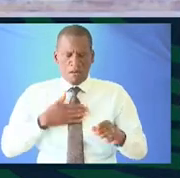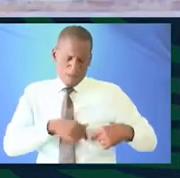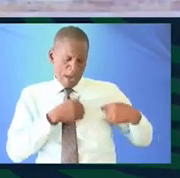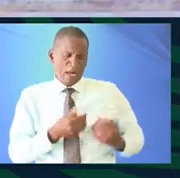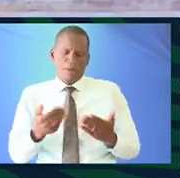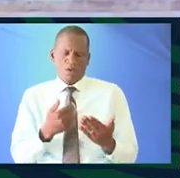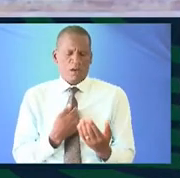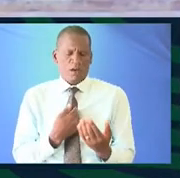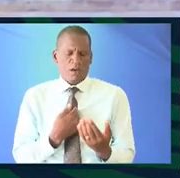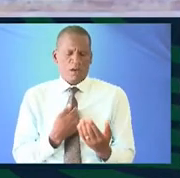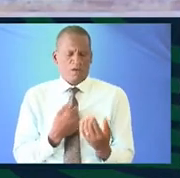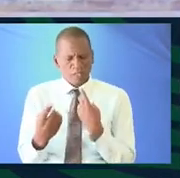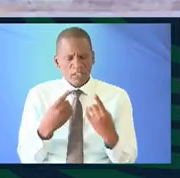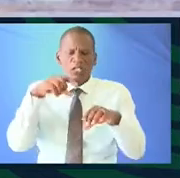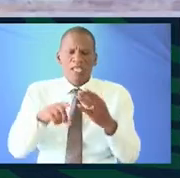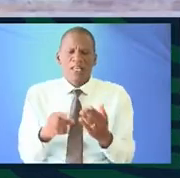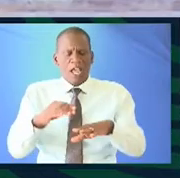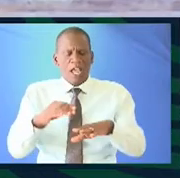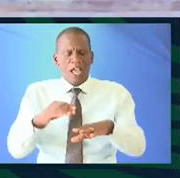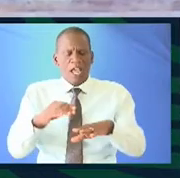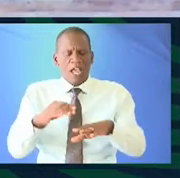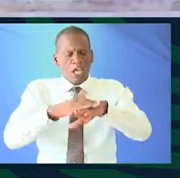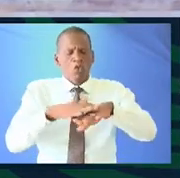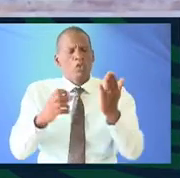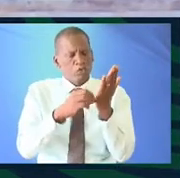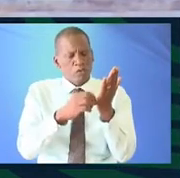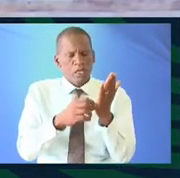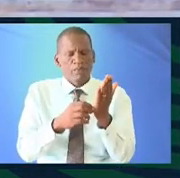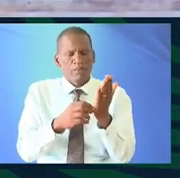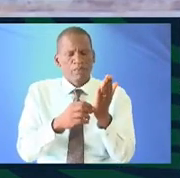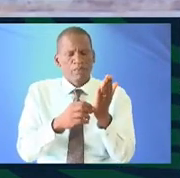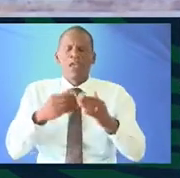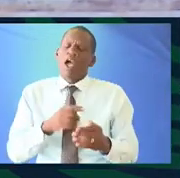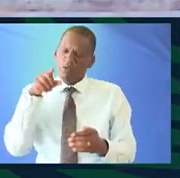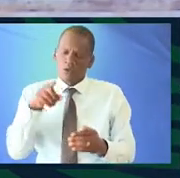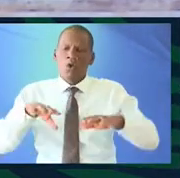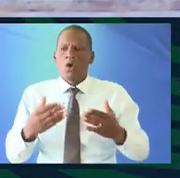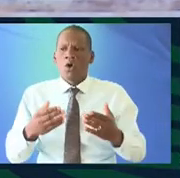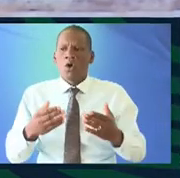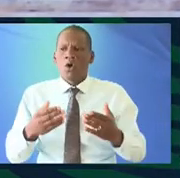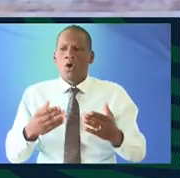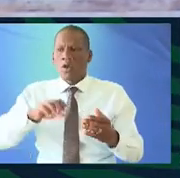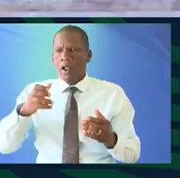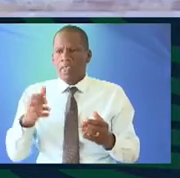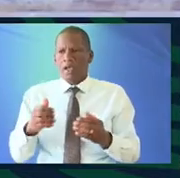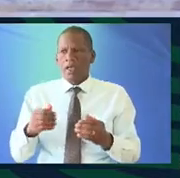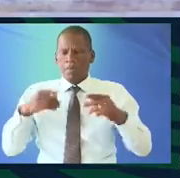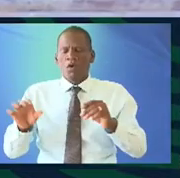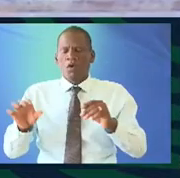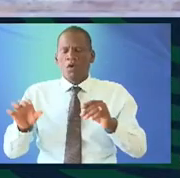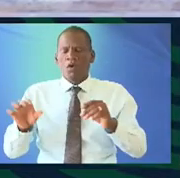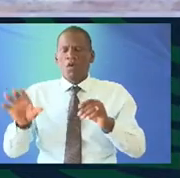maybe I could have had a conversation in let's say Kikuyu or Kiswahili have you or other scholars